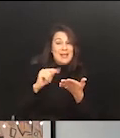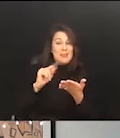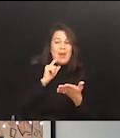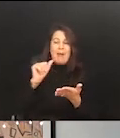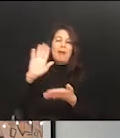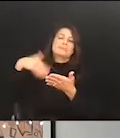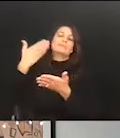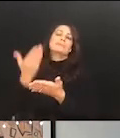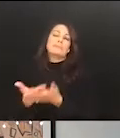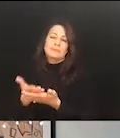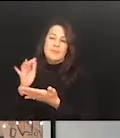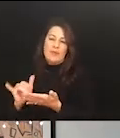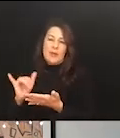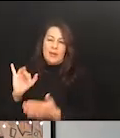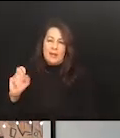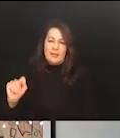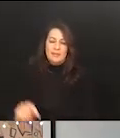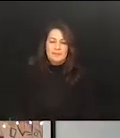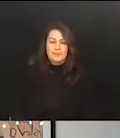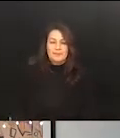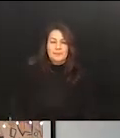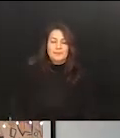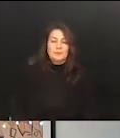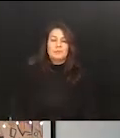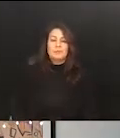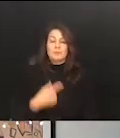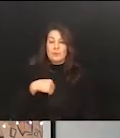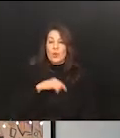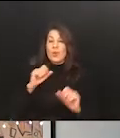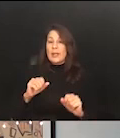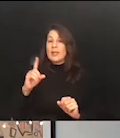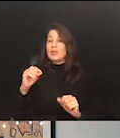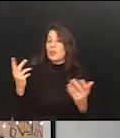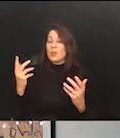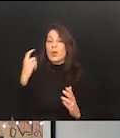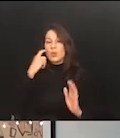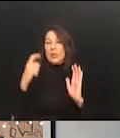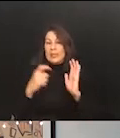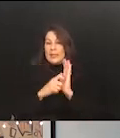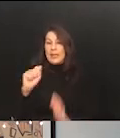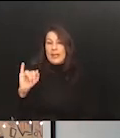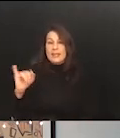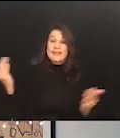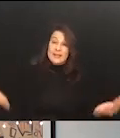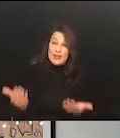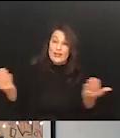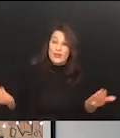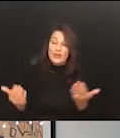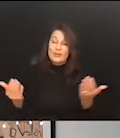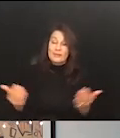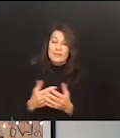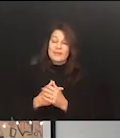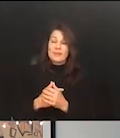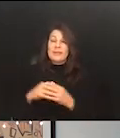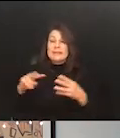So, um, there are things we can do about it. The first is recognizing that AI is here and it's real and we have to deal with it. And the